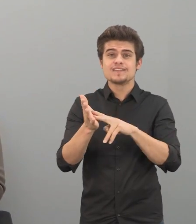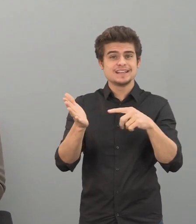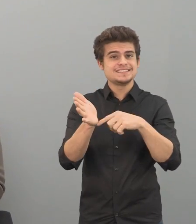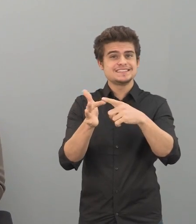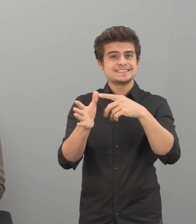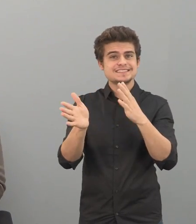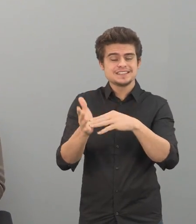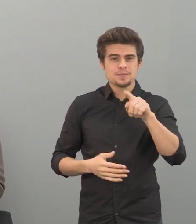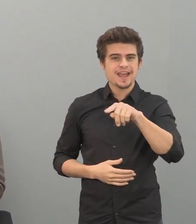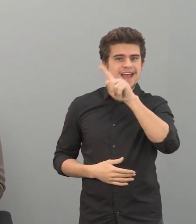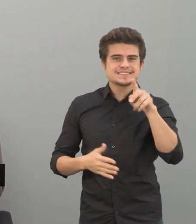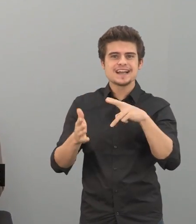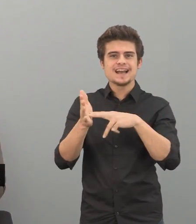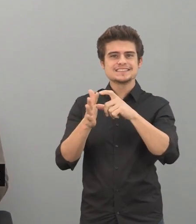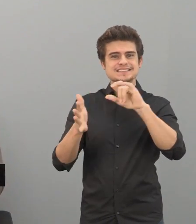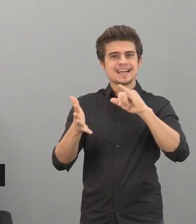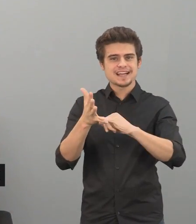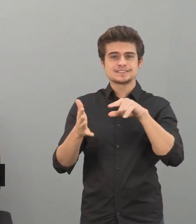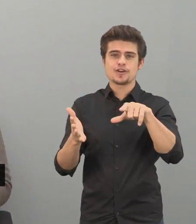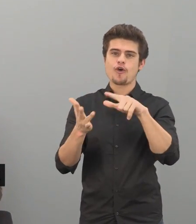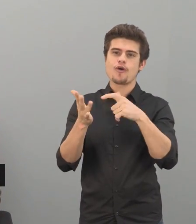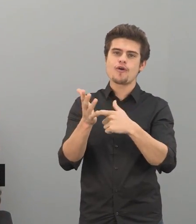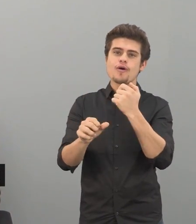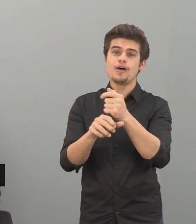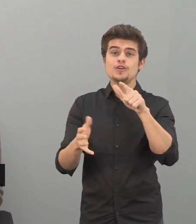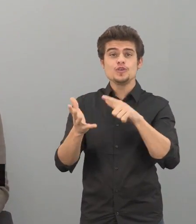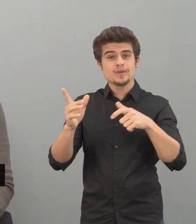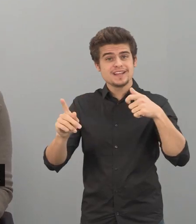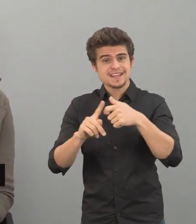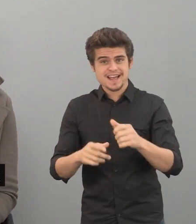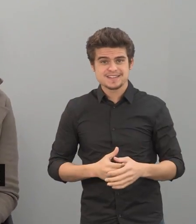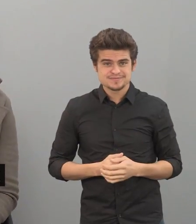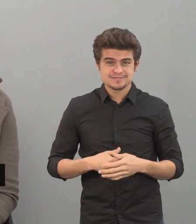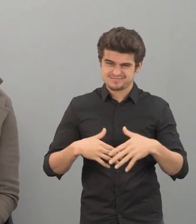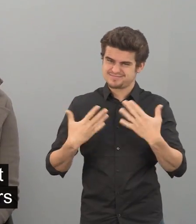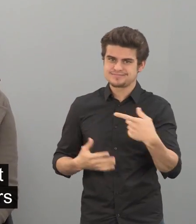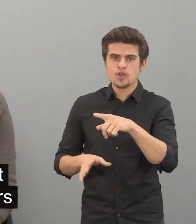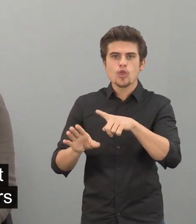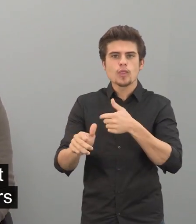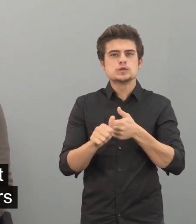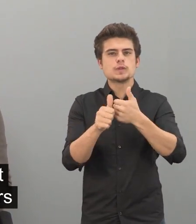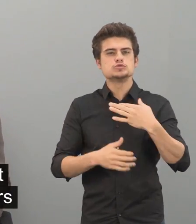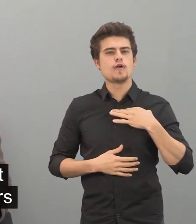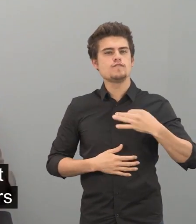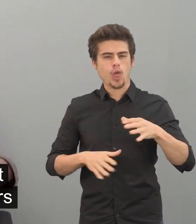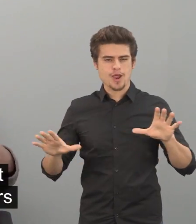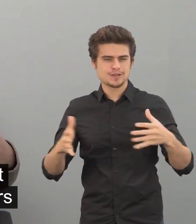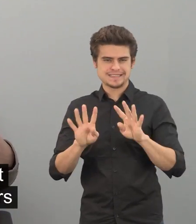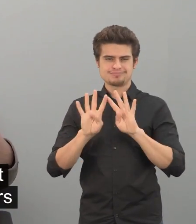can email the volunteer team which is ysvteam at ndcs.org.uk and